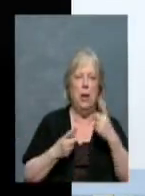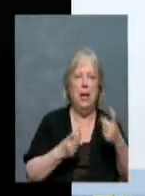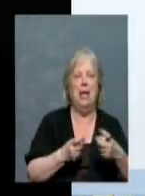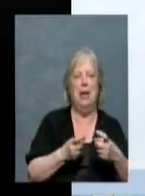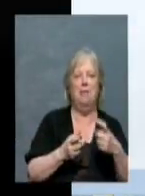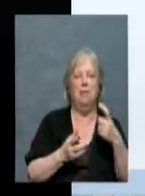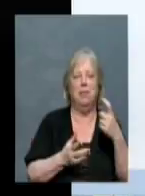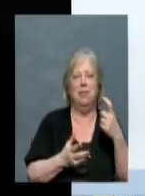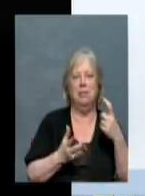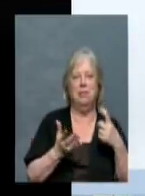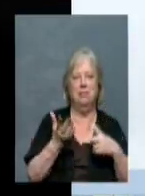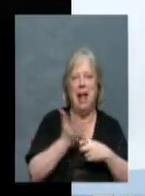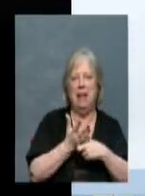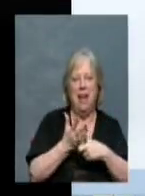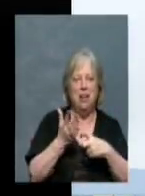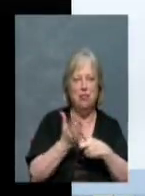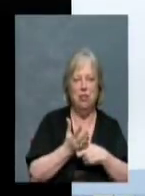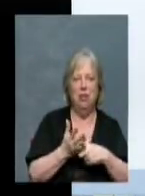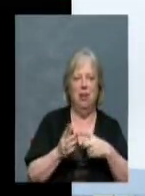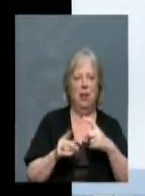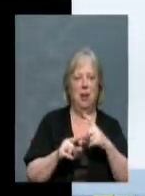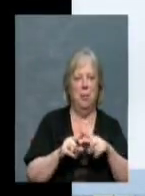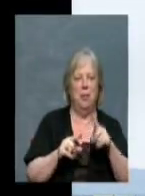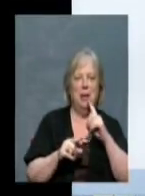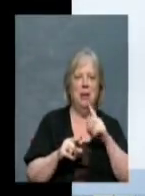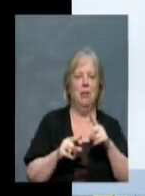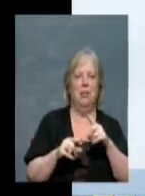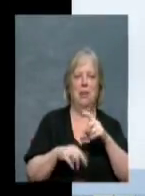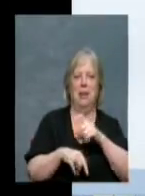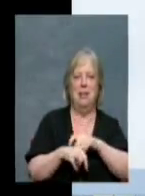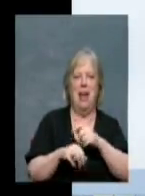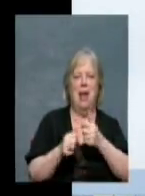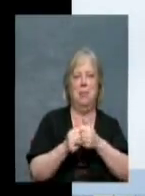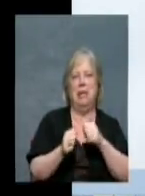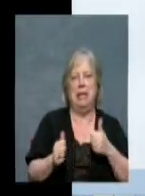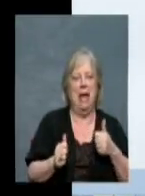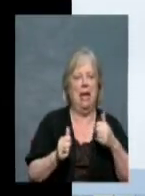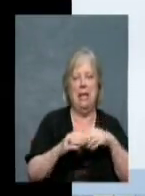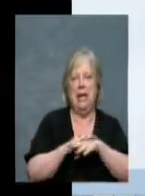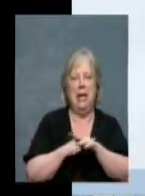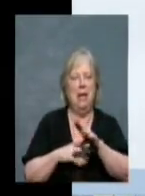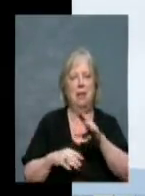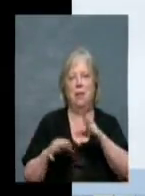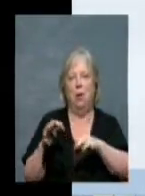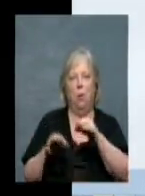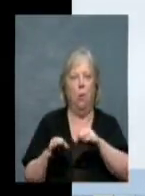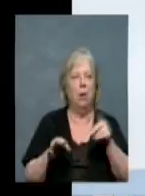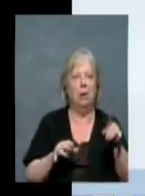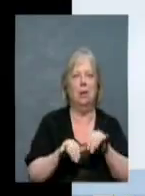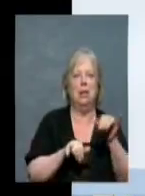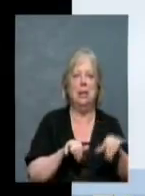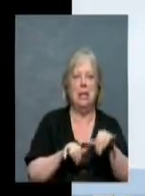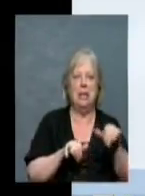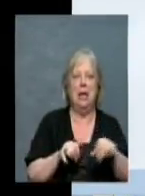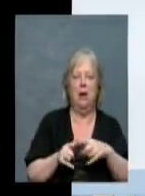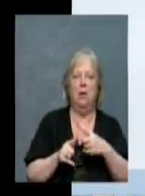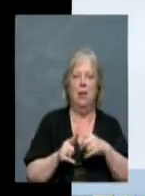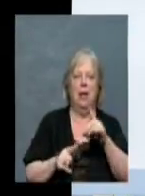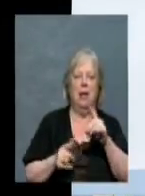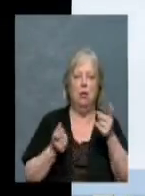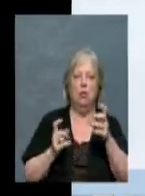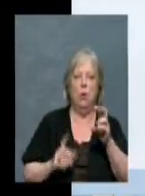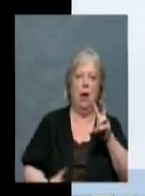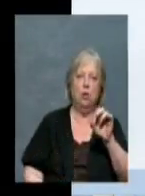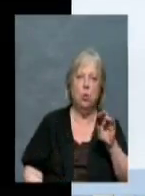citation, there's a gap to get in the court, and this sits there, and then Director Webb's phone keeps going